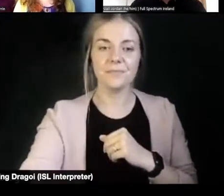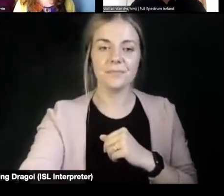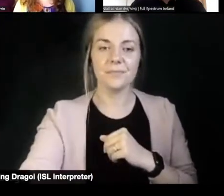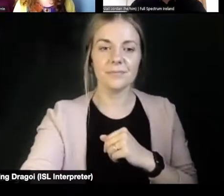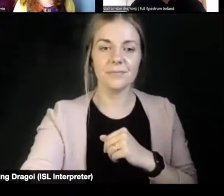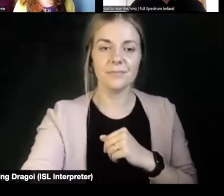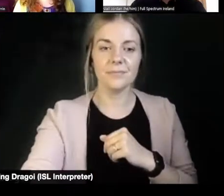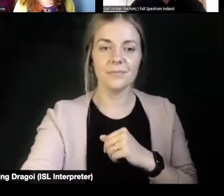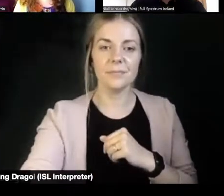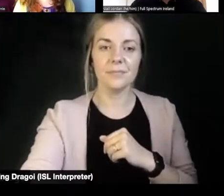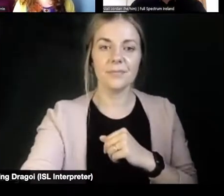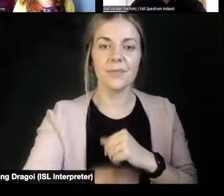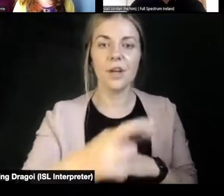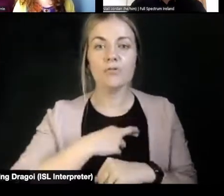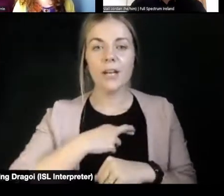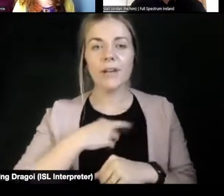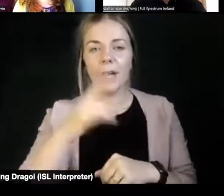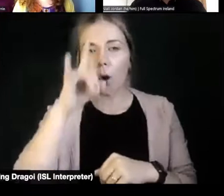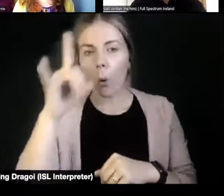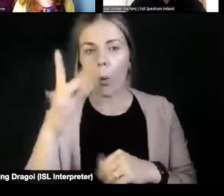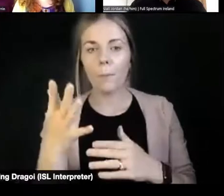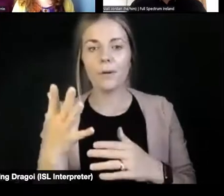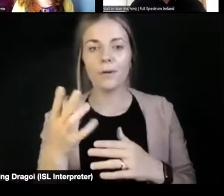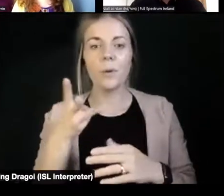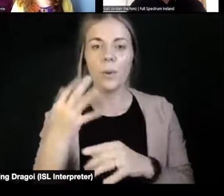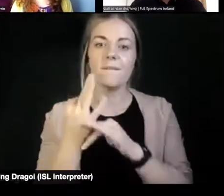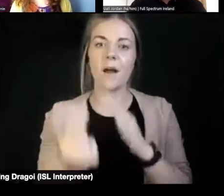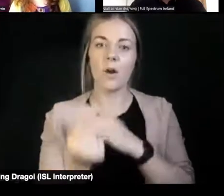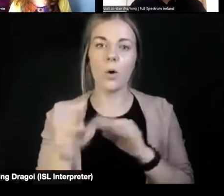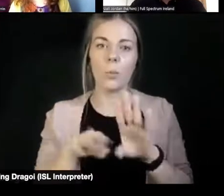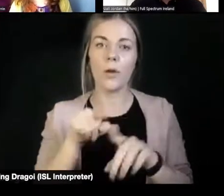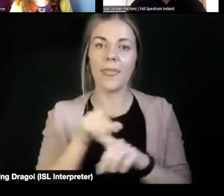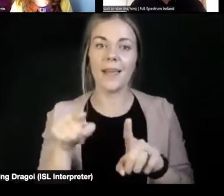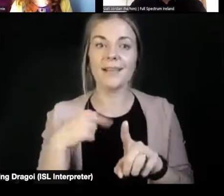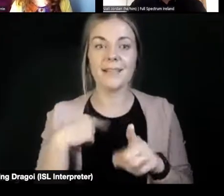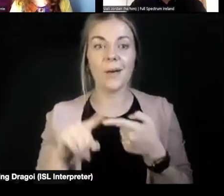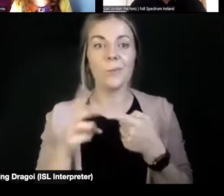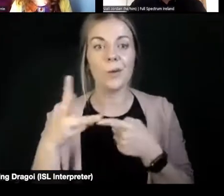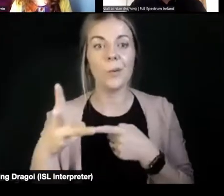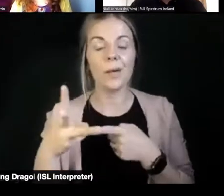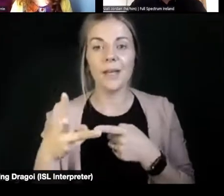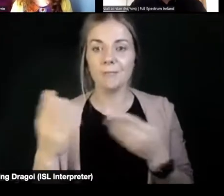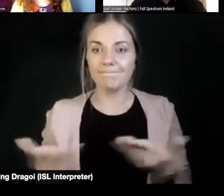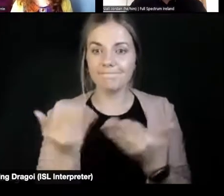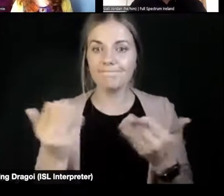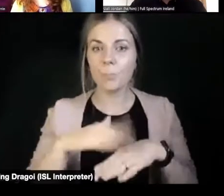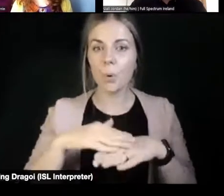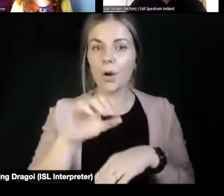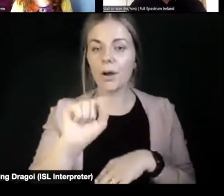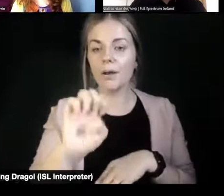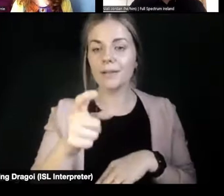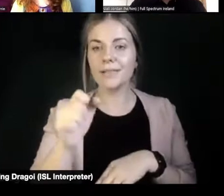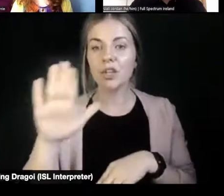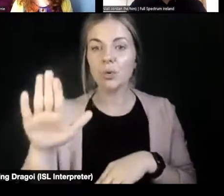that we will follow this up. And in terms of sexual positivity, we will be having